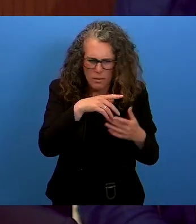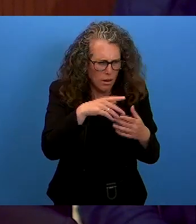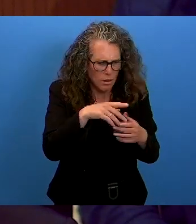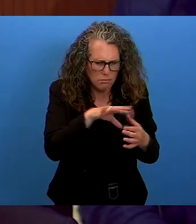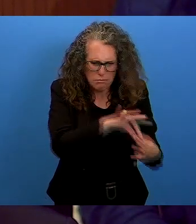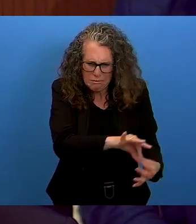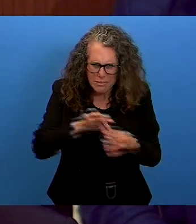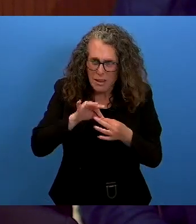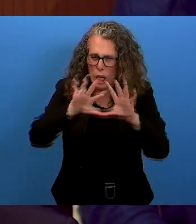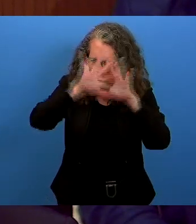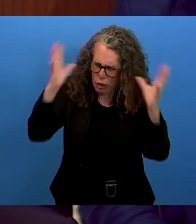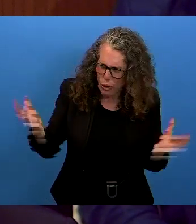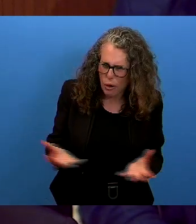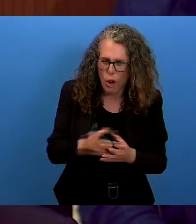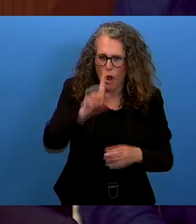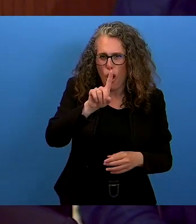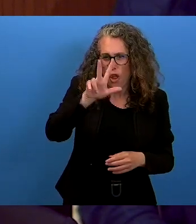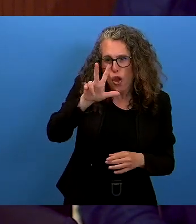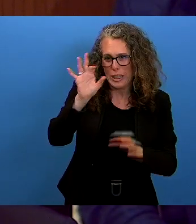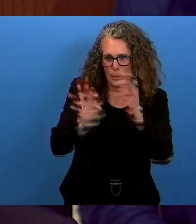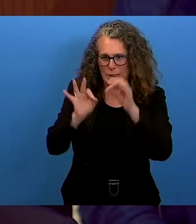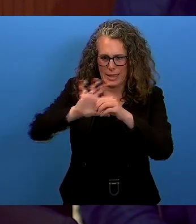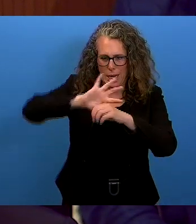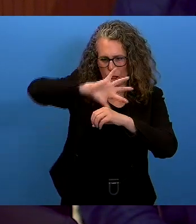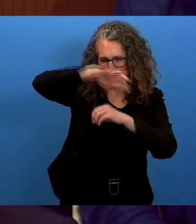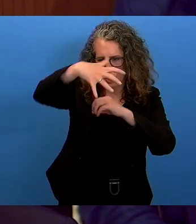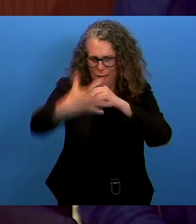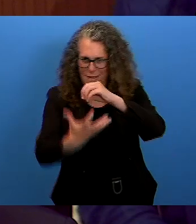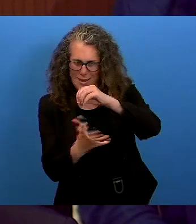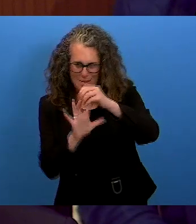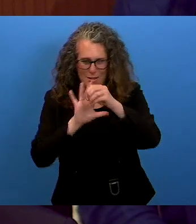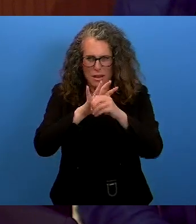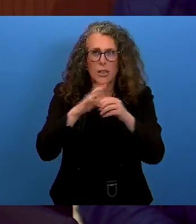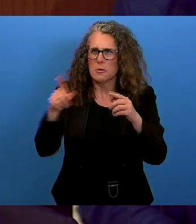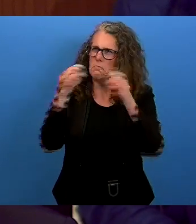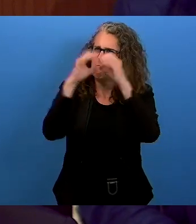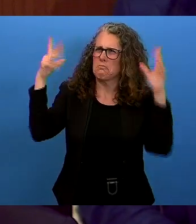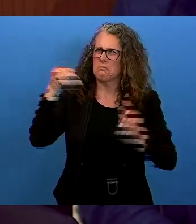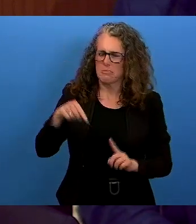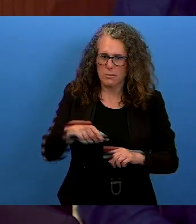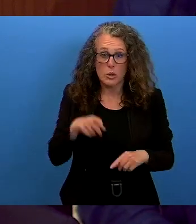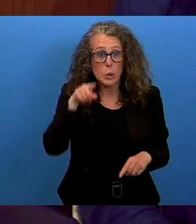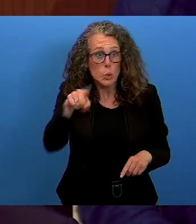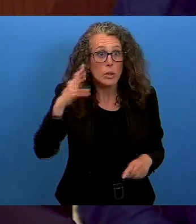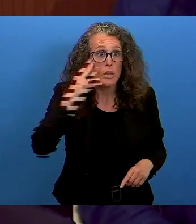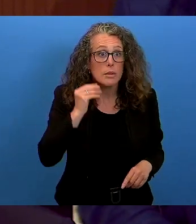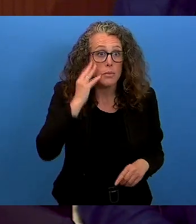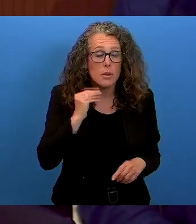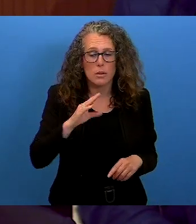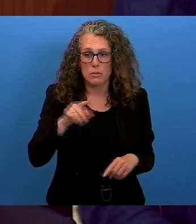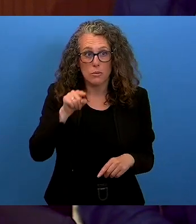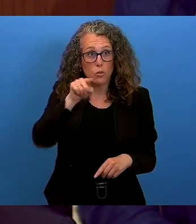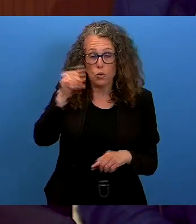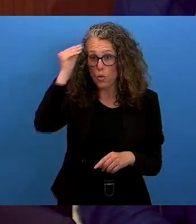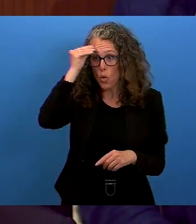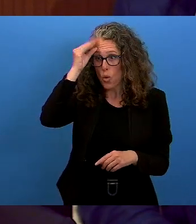of the Earth's land surface, meaning that your experience and knowledge are indispensable